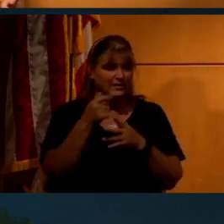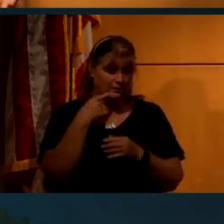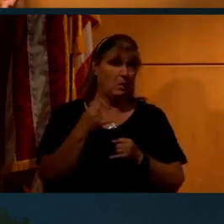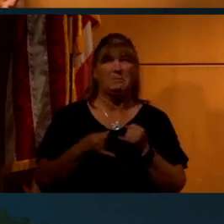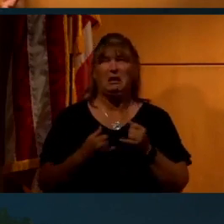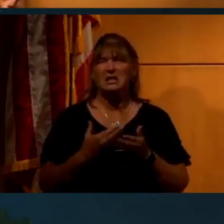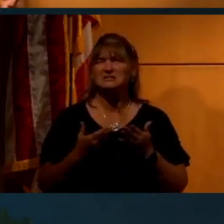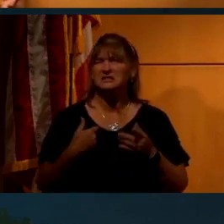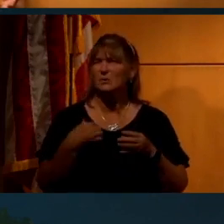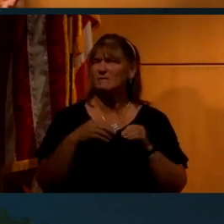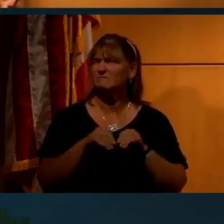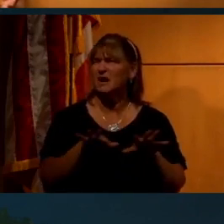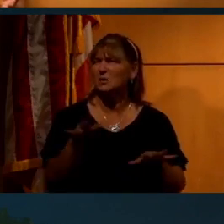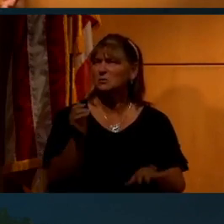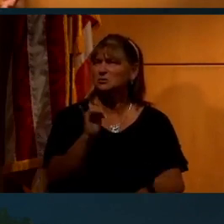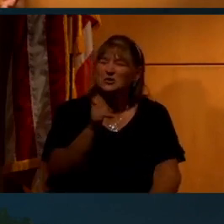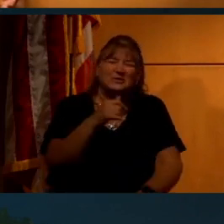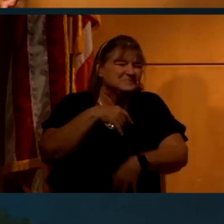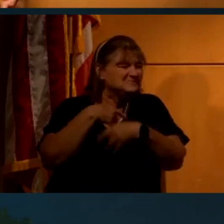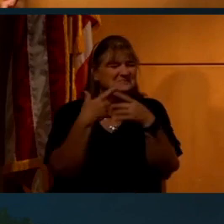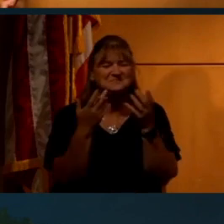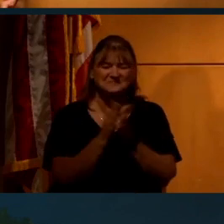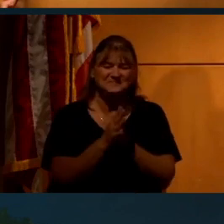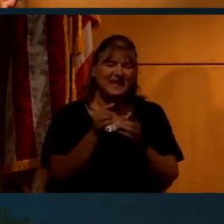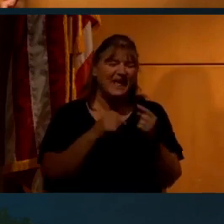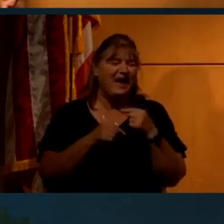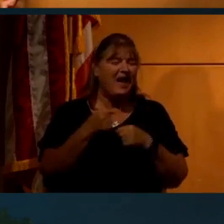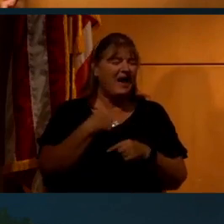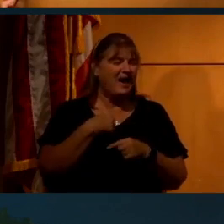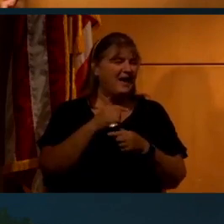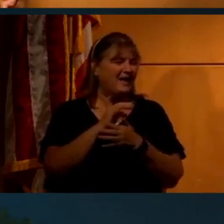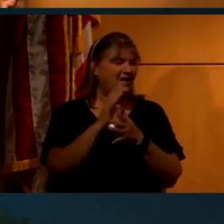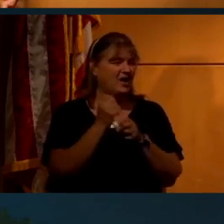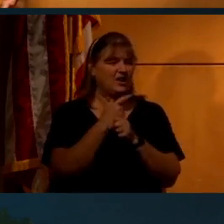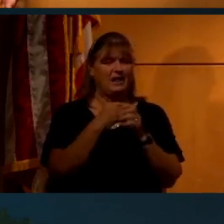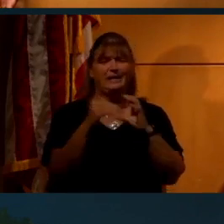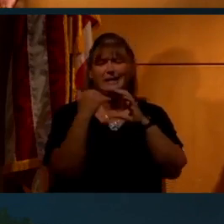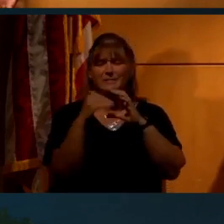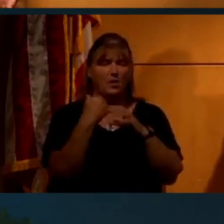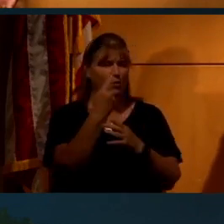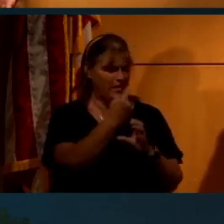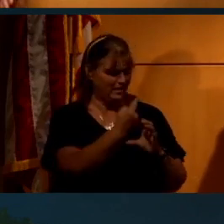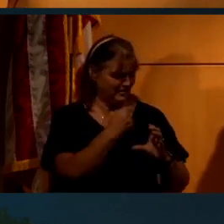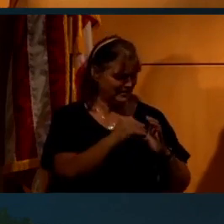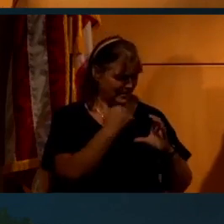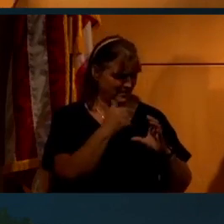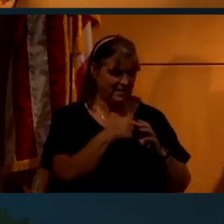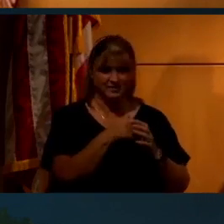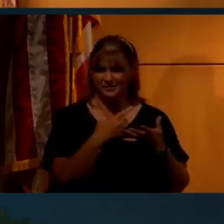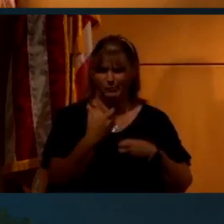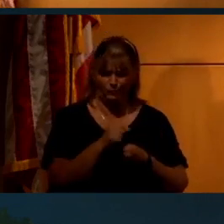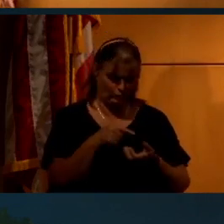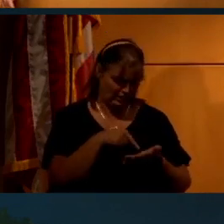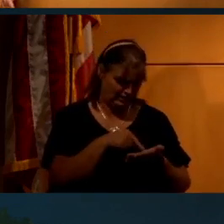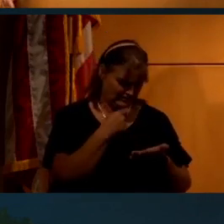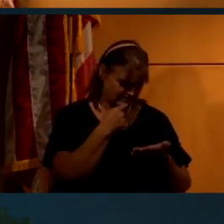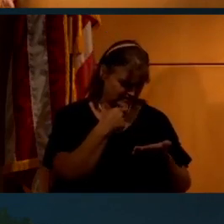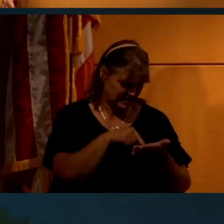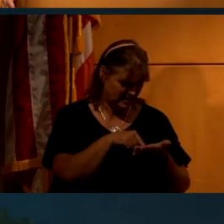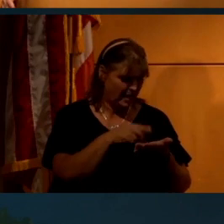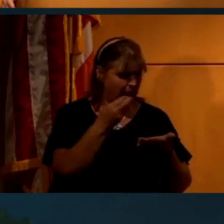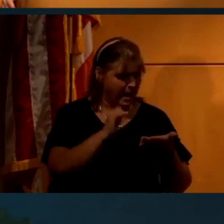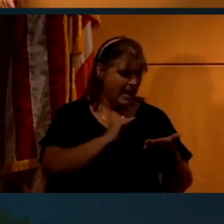the last thing I ever did that went viral too. And I wound up getting a lot of email. One email, I just very briefly was saying,